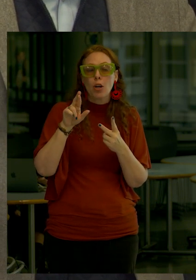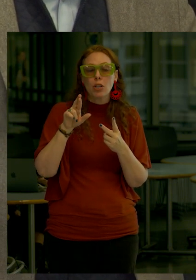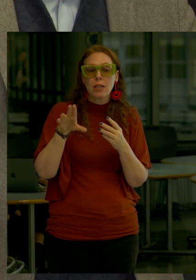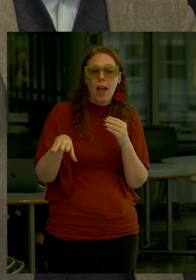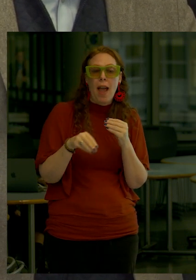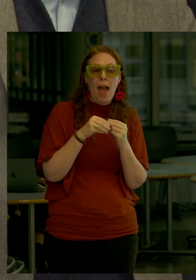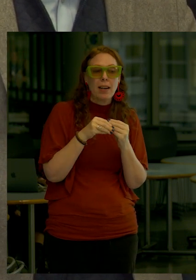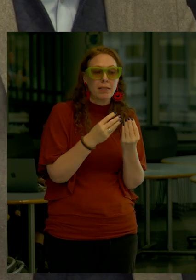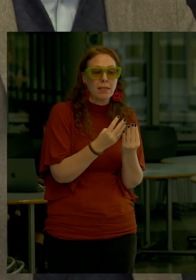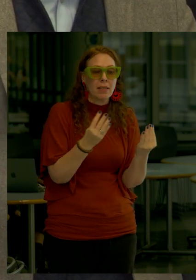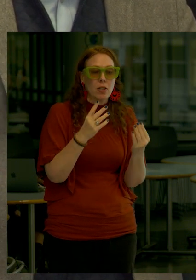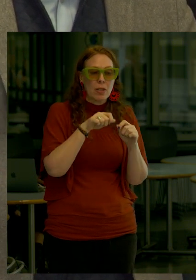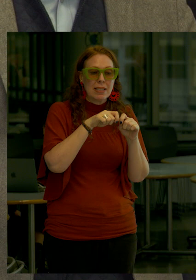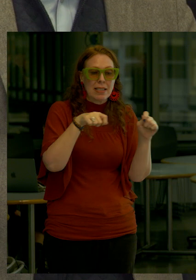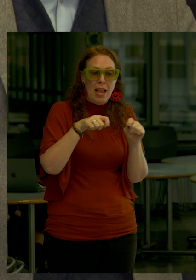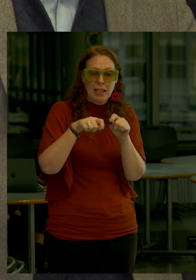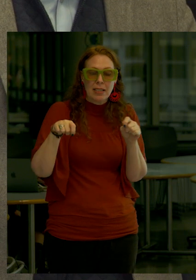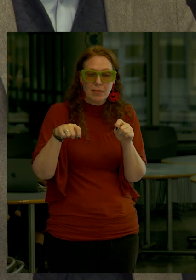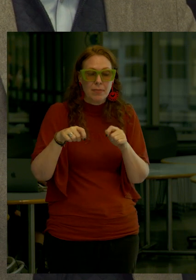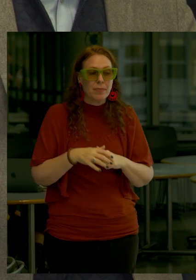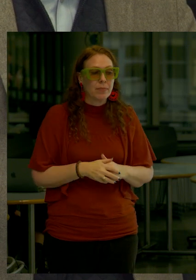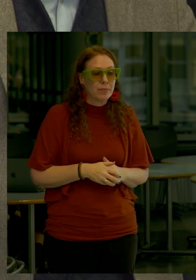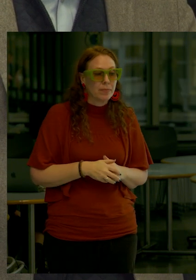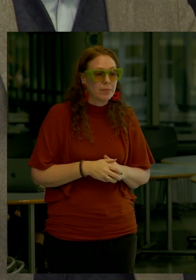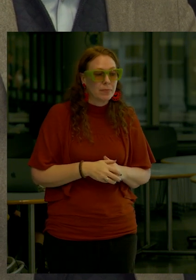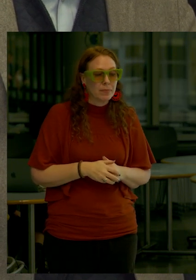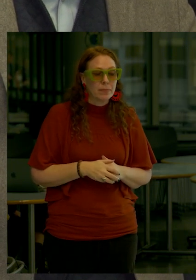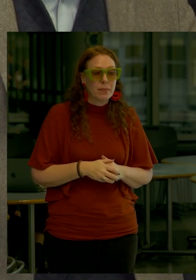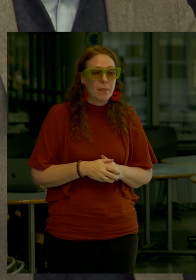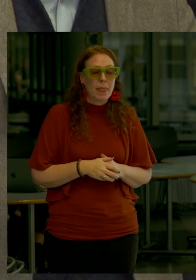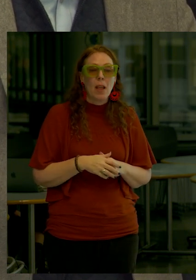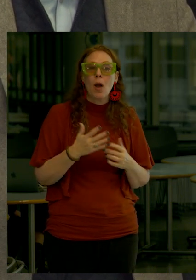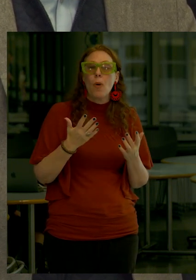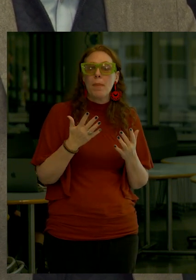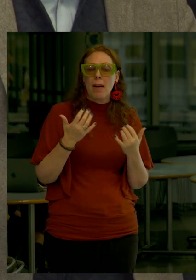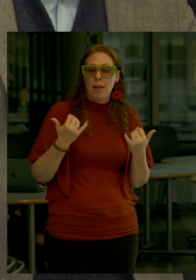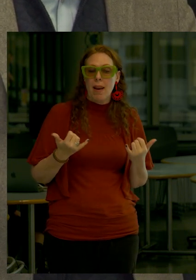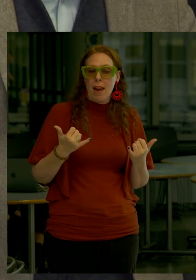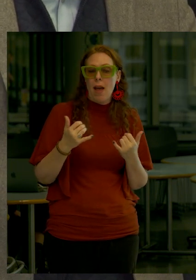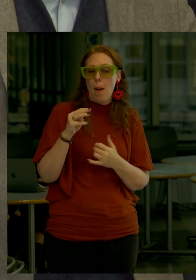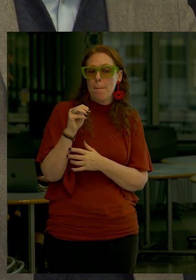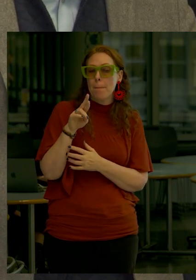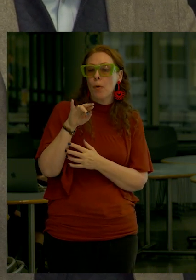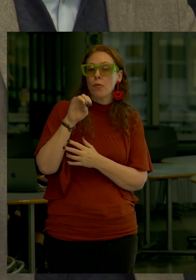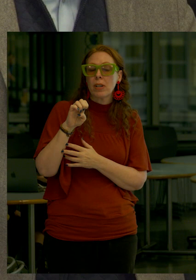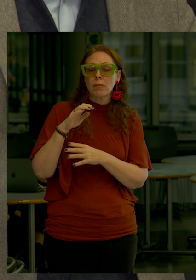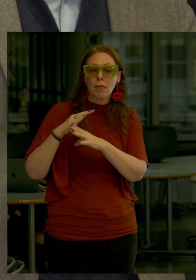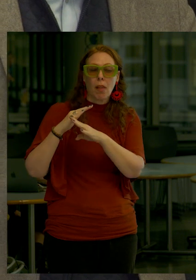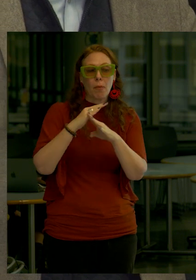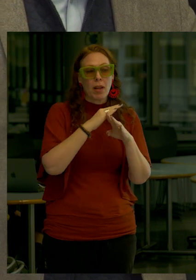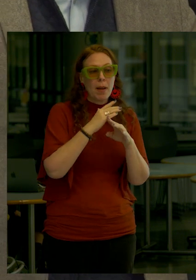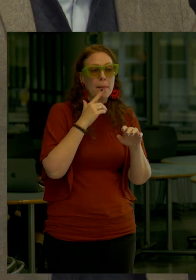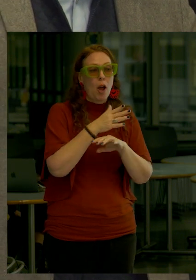so vessels can tie up? Is existing marine infrastructure being protected beyond the location of the ferry